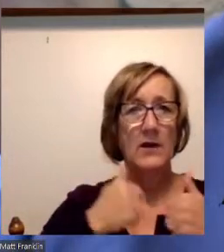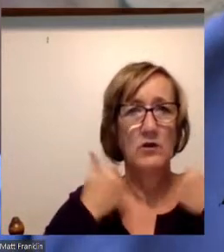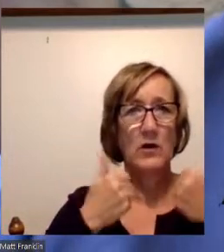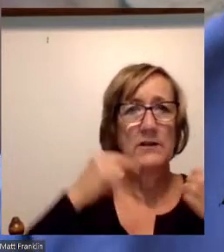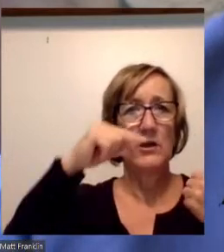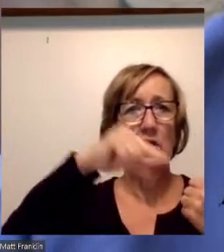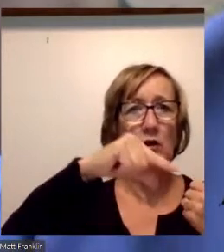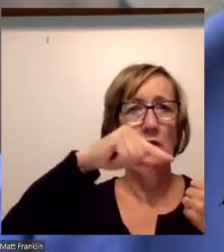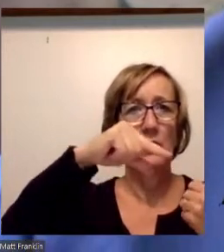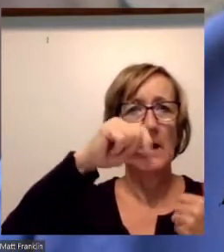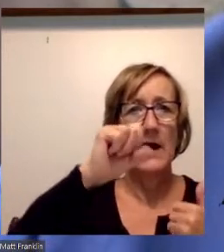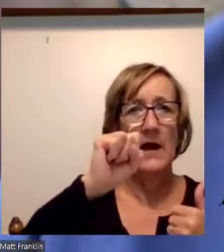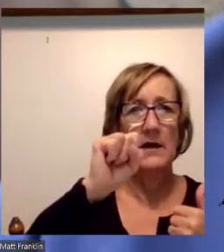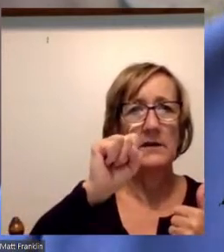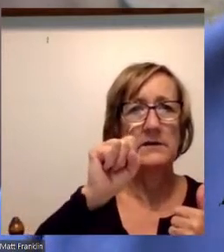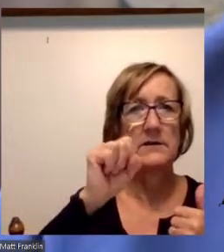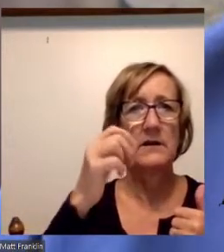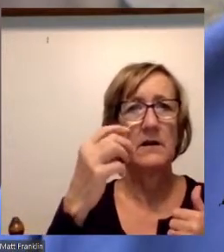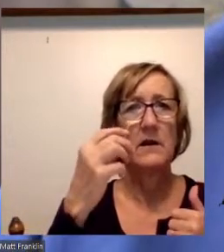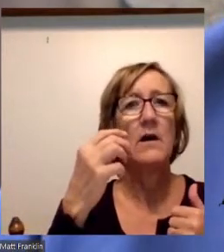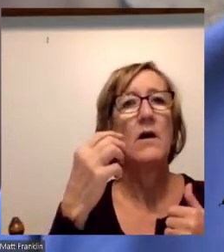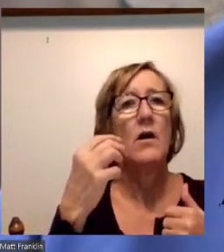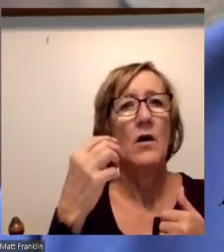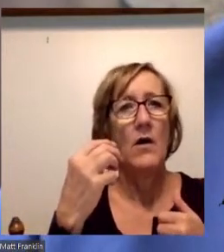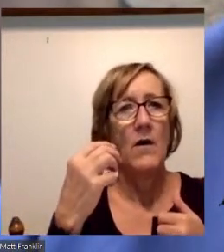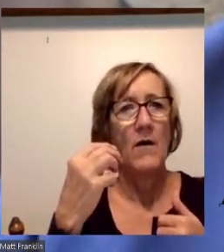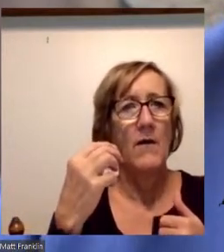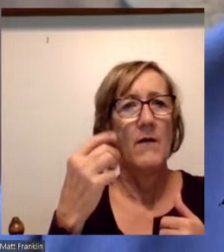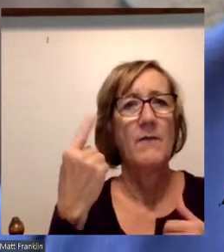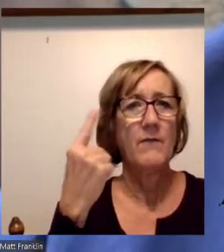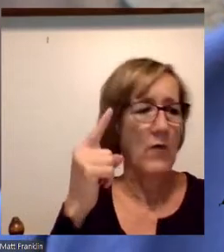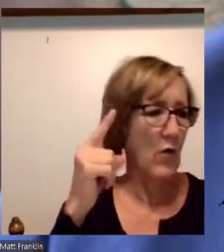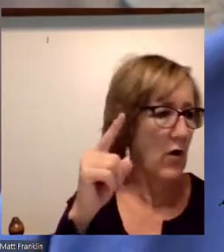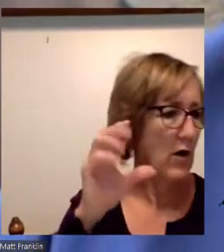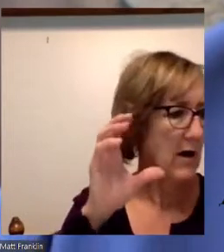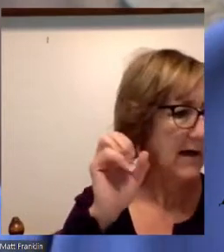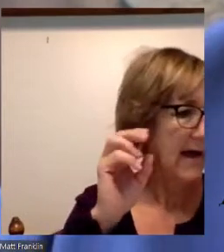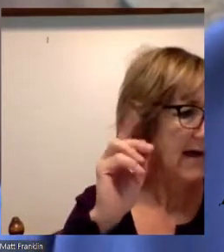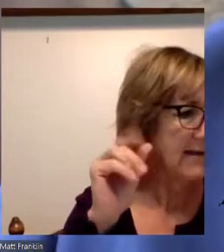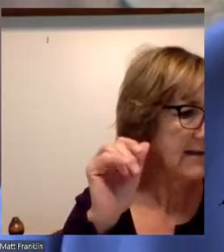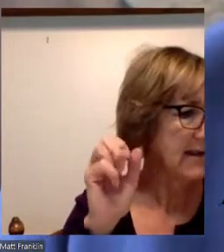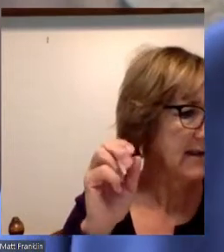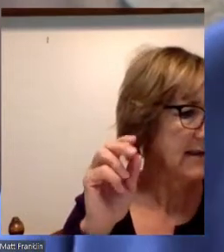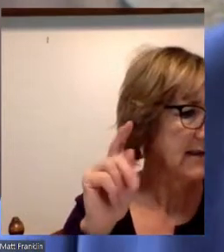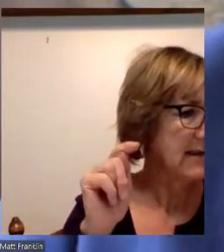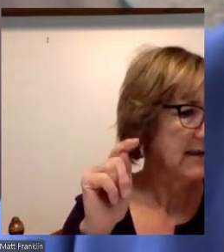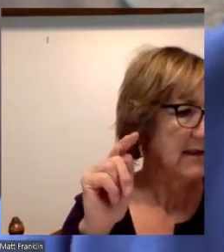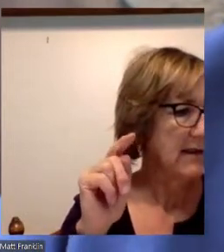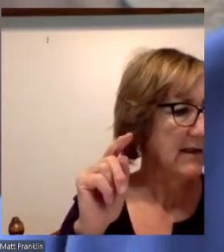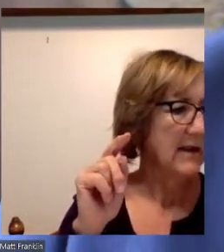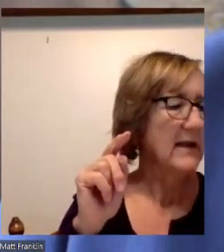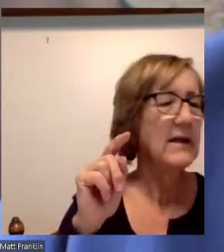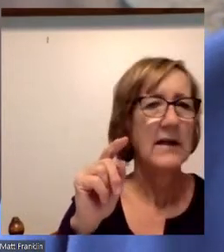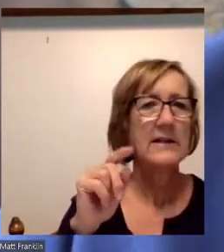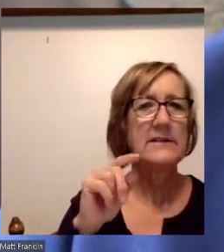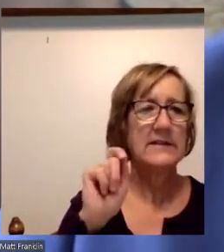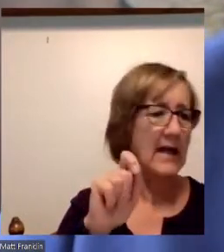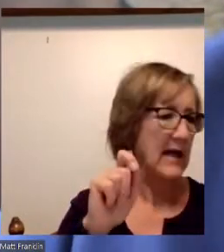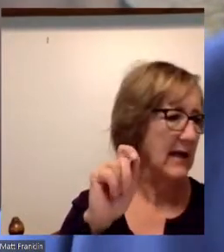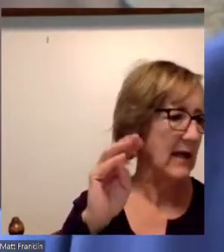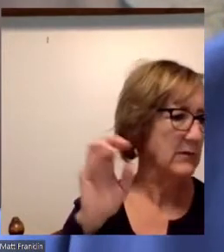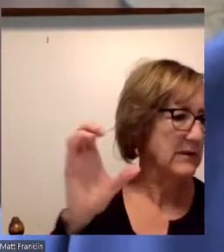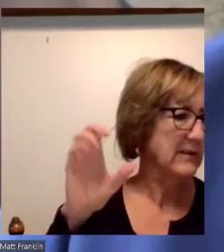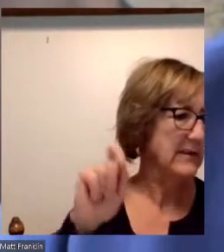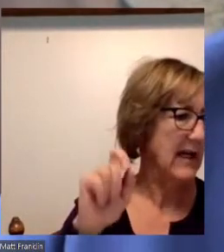qs4candidate at mcc.edu. Now it's time to learn a little bit more about our